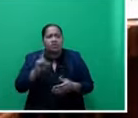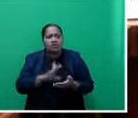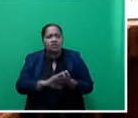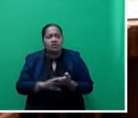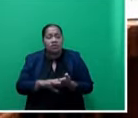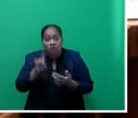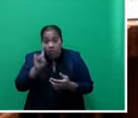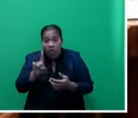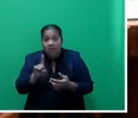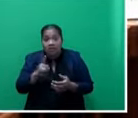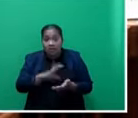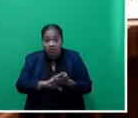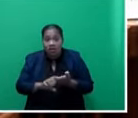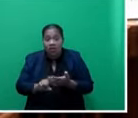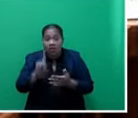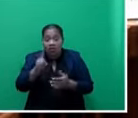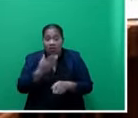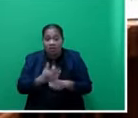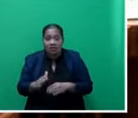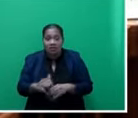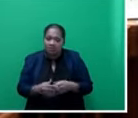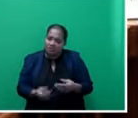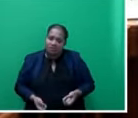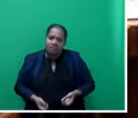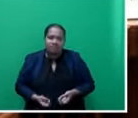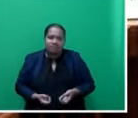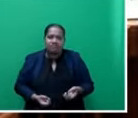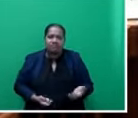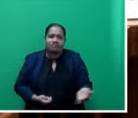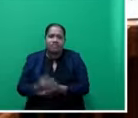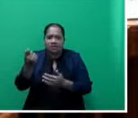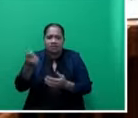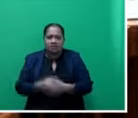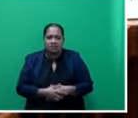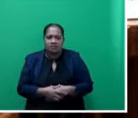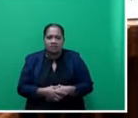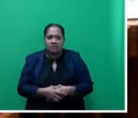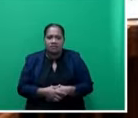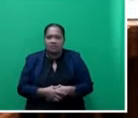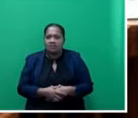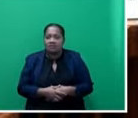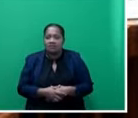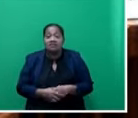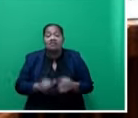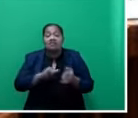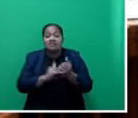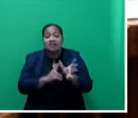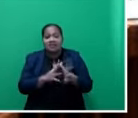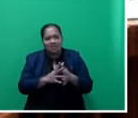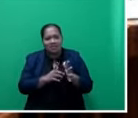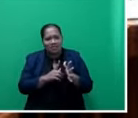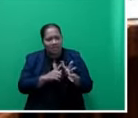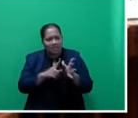Pendalo, that's one evacuation centre, cashed within a period of nine months, Mr. Speaker, sir. Sawayek and Ngao has